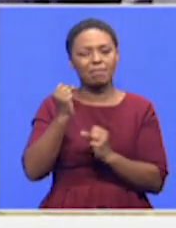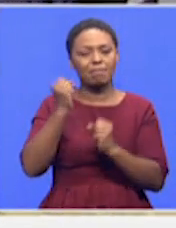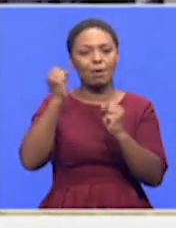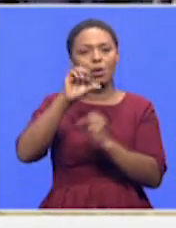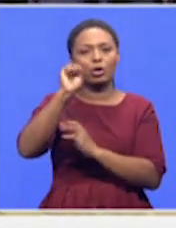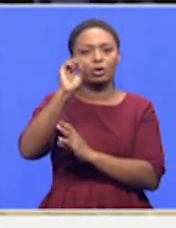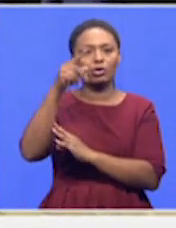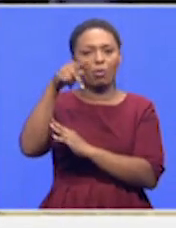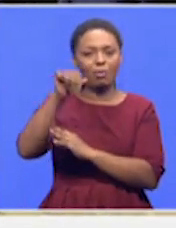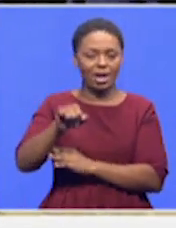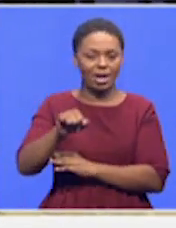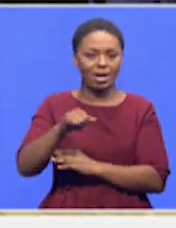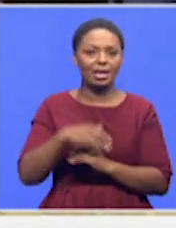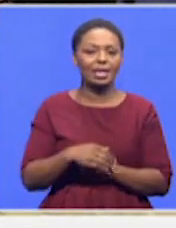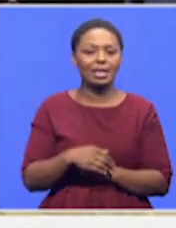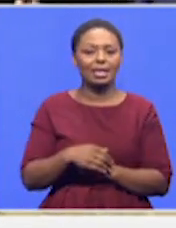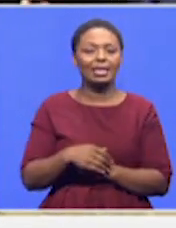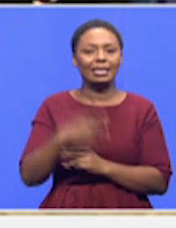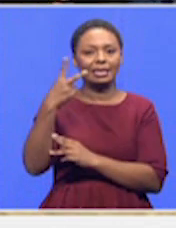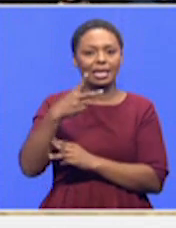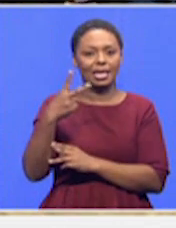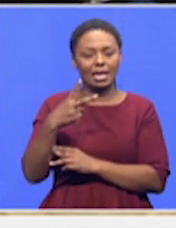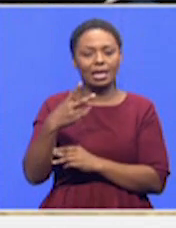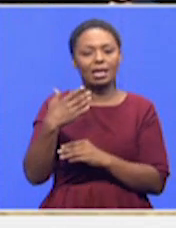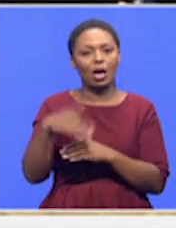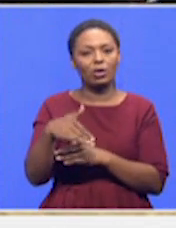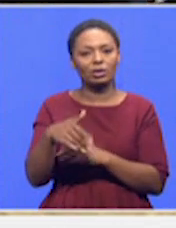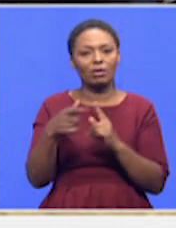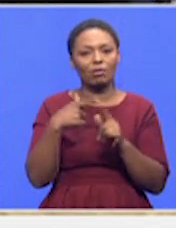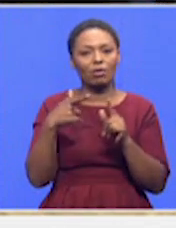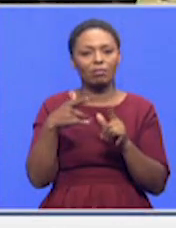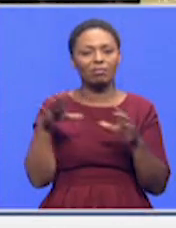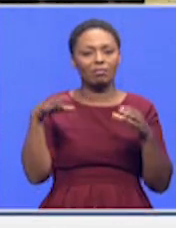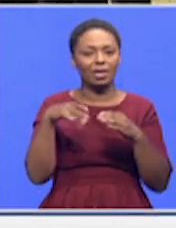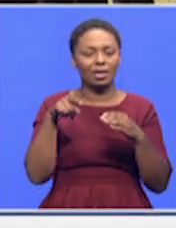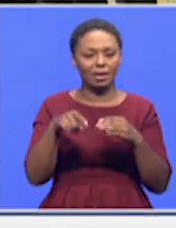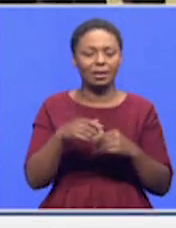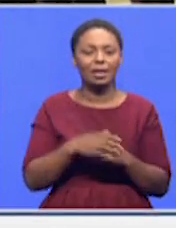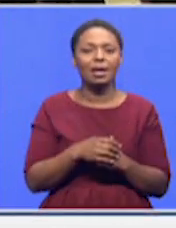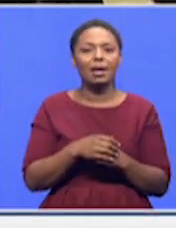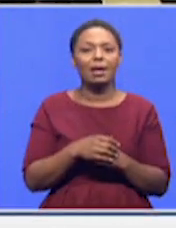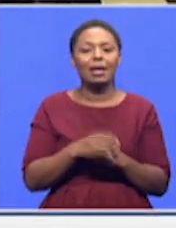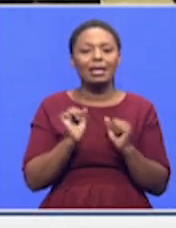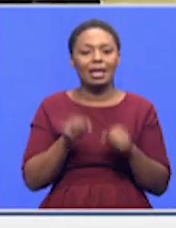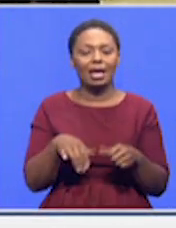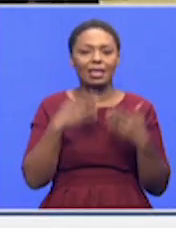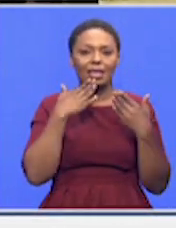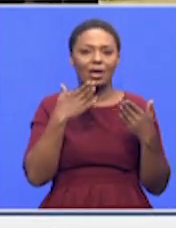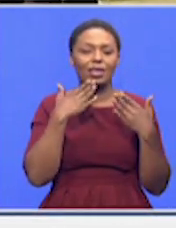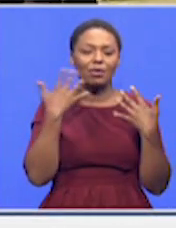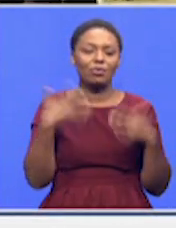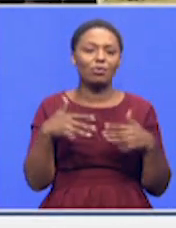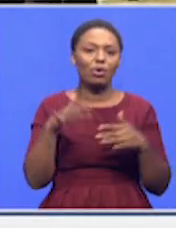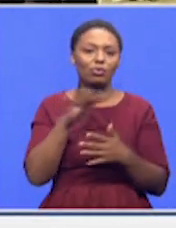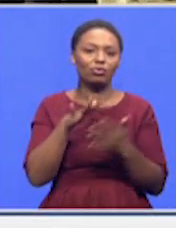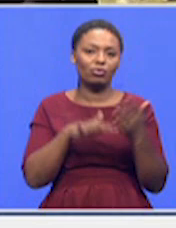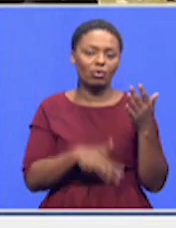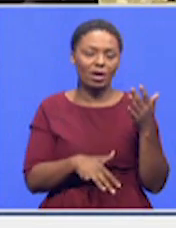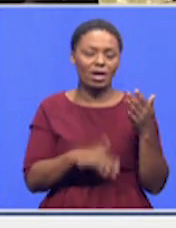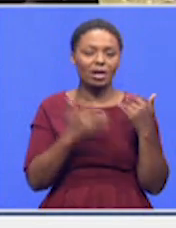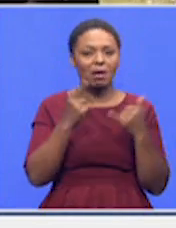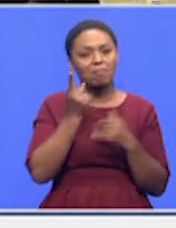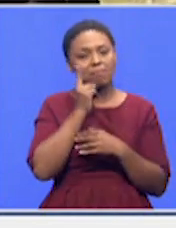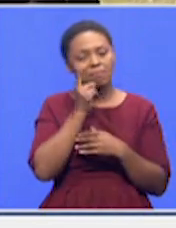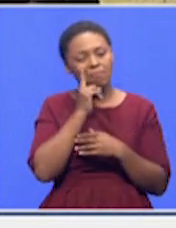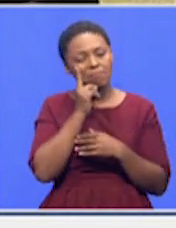of course, the second one outside of the Northern Cape capital. Valeri? Yeah, Ulrich, thank you so much for bringing us that story. We certainly will keep a close eye